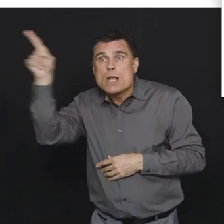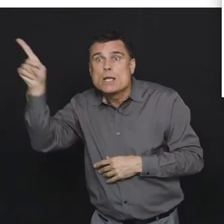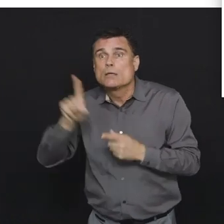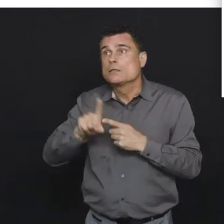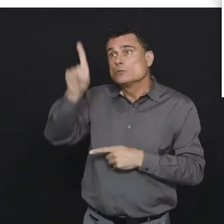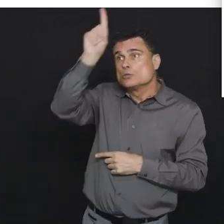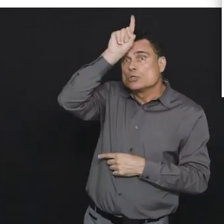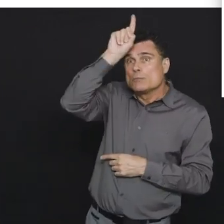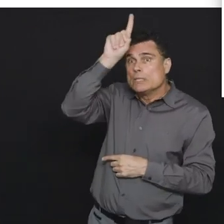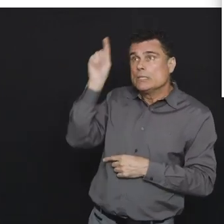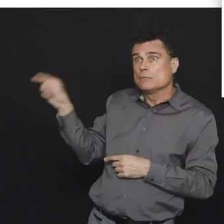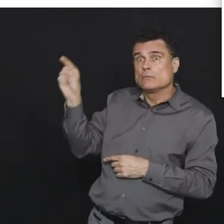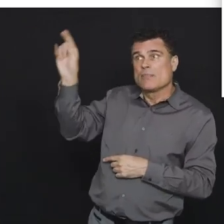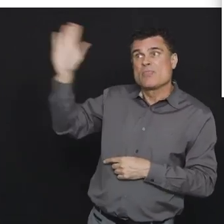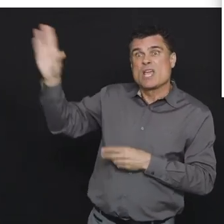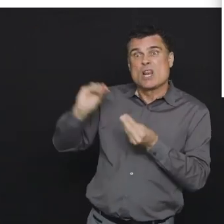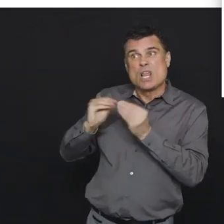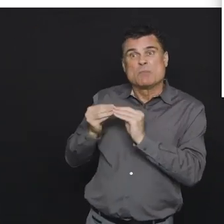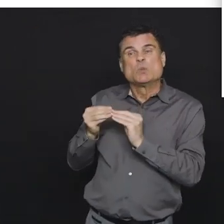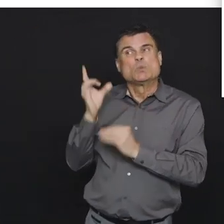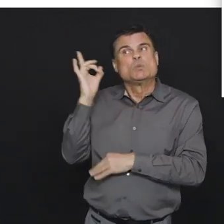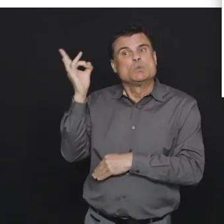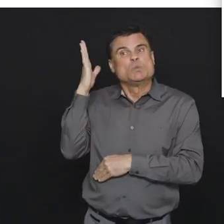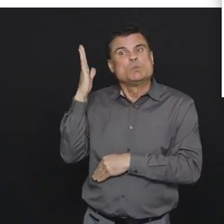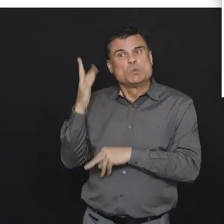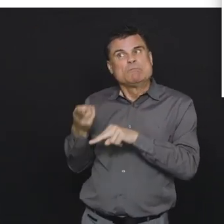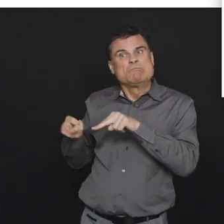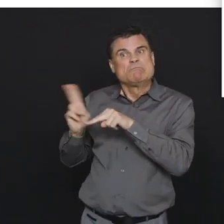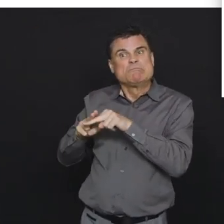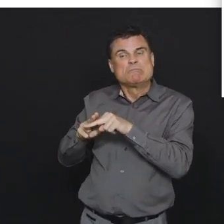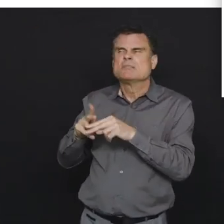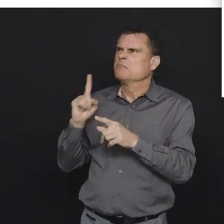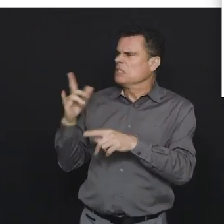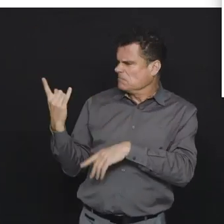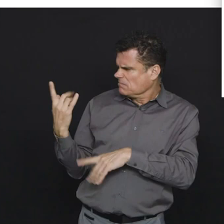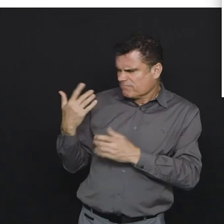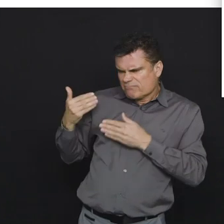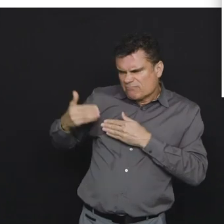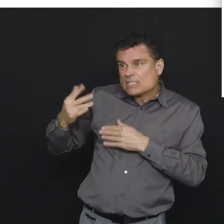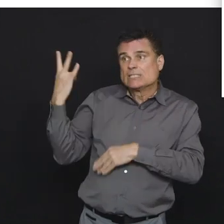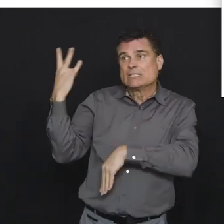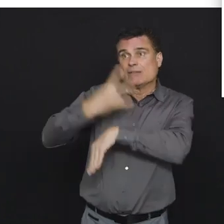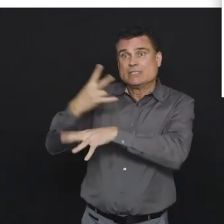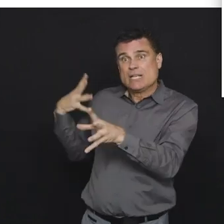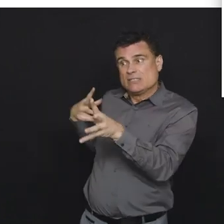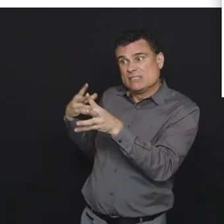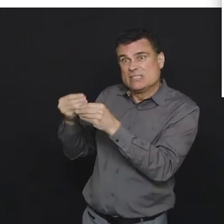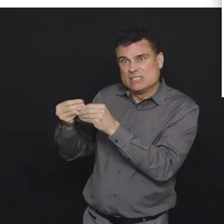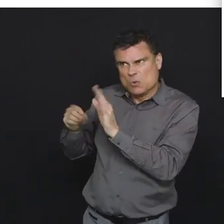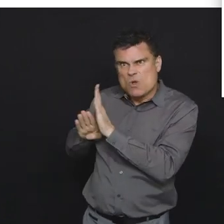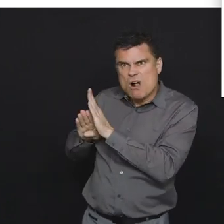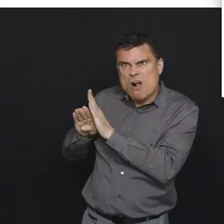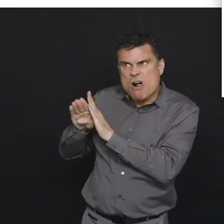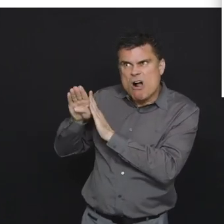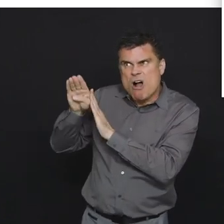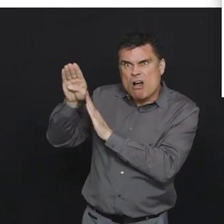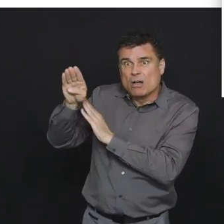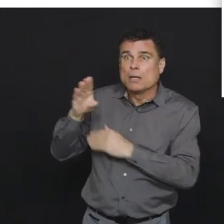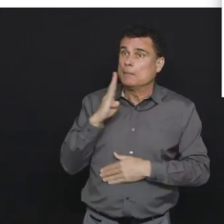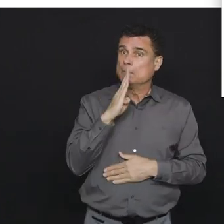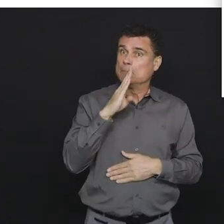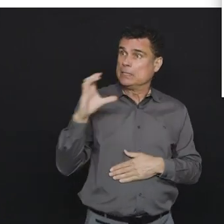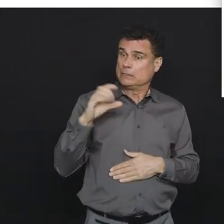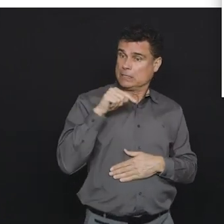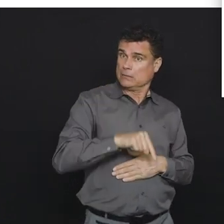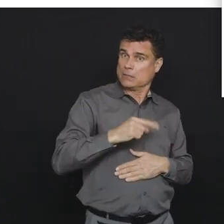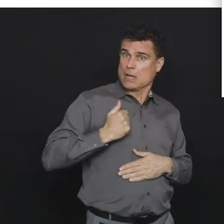for Italy, Norway, Germany, some of the other countries have started to dramatically increase usually around day seven, day